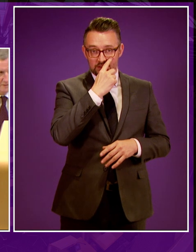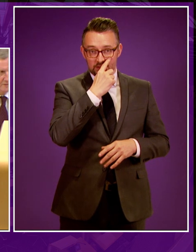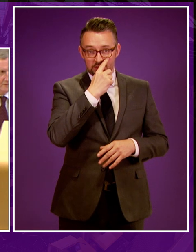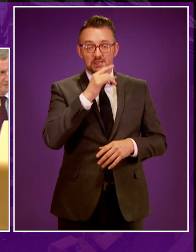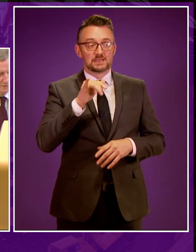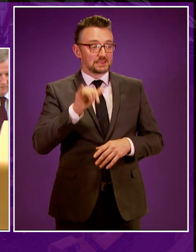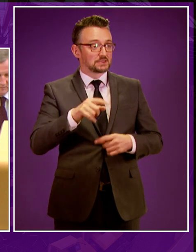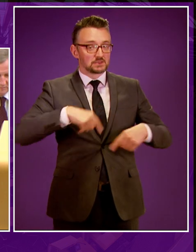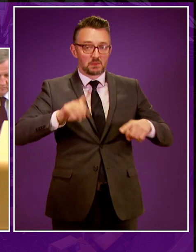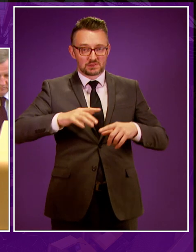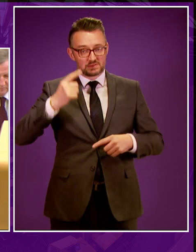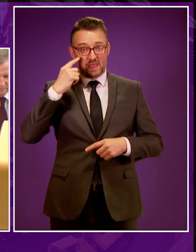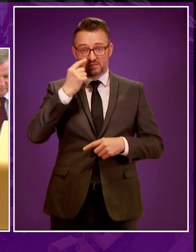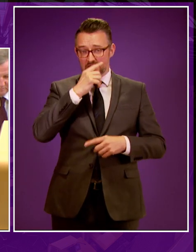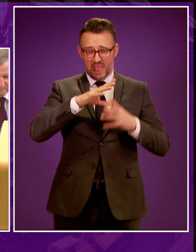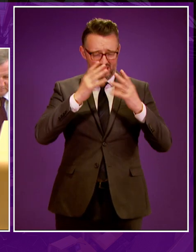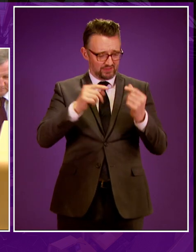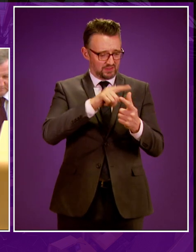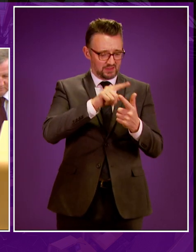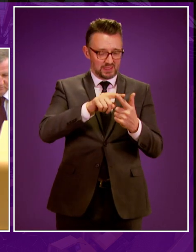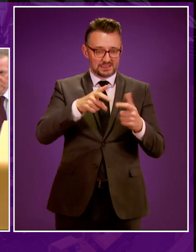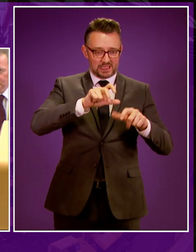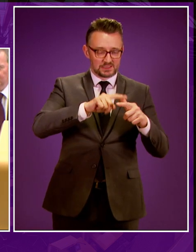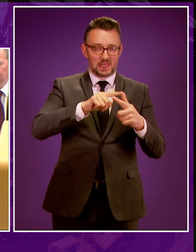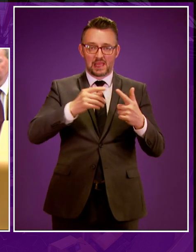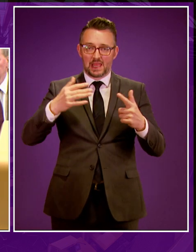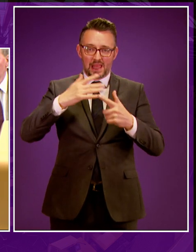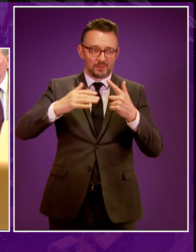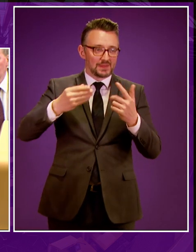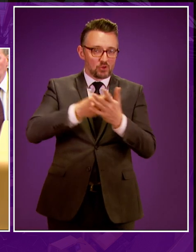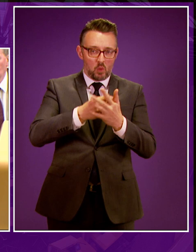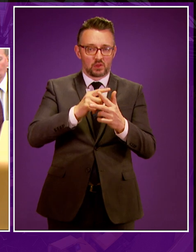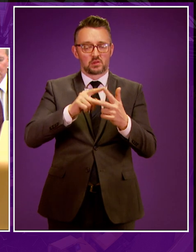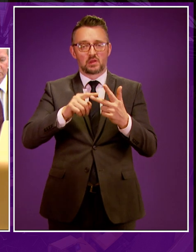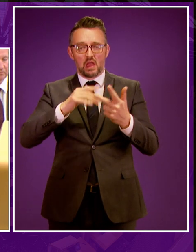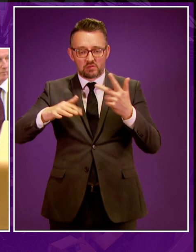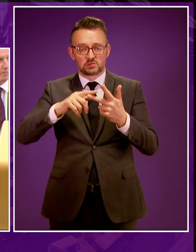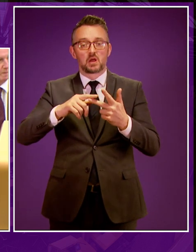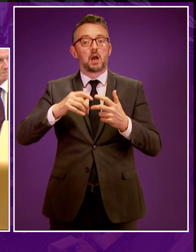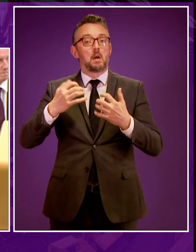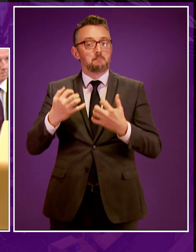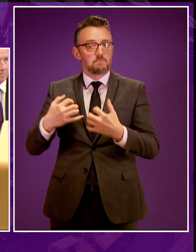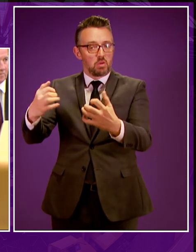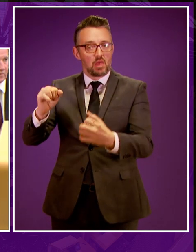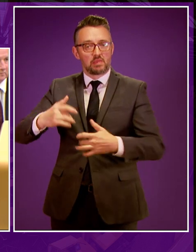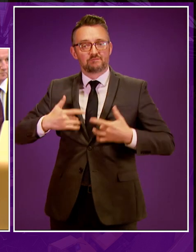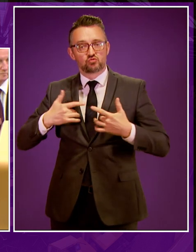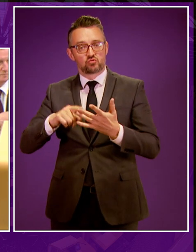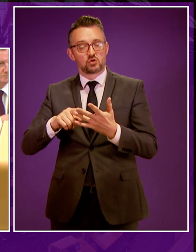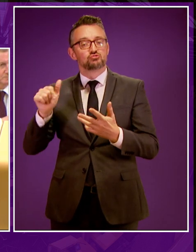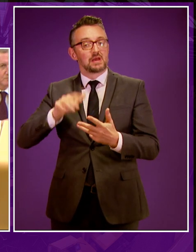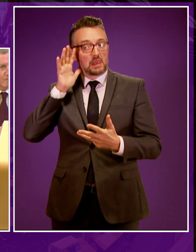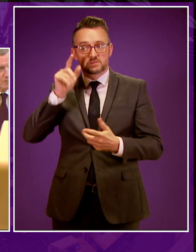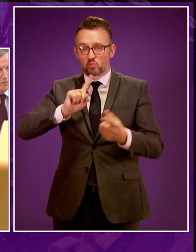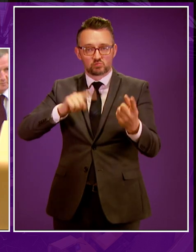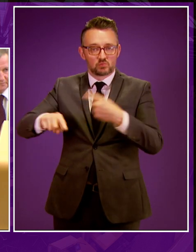parliamentarians to weigh up all the evidence, the science, the economic impact and the view of the public. Their voice should